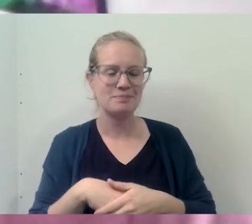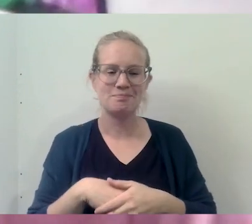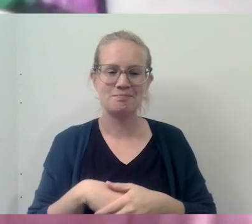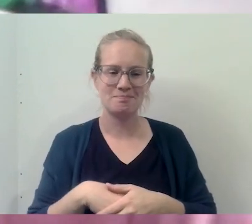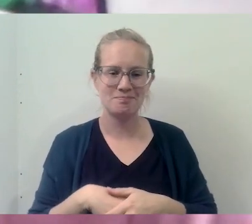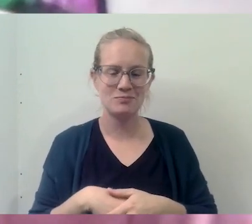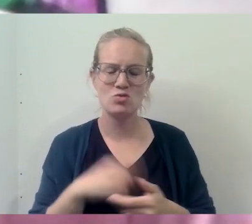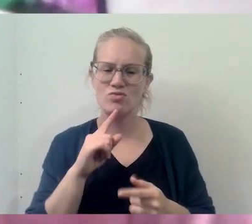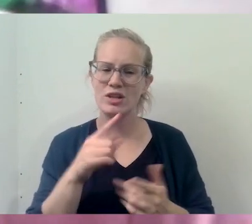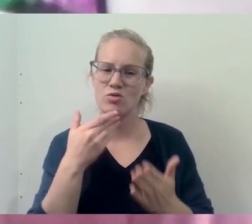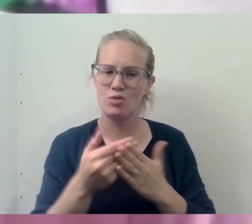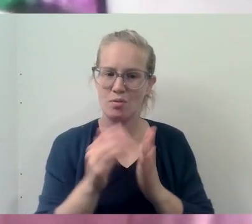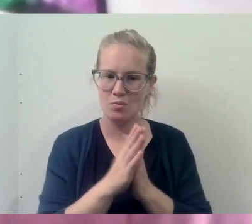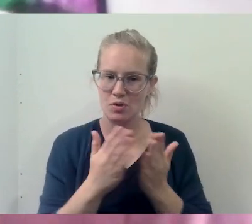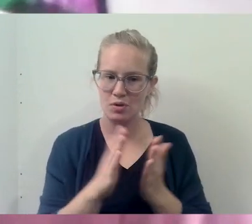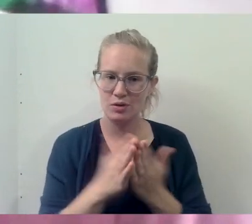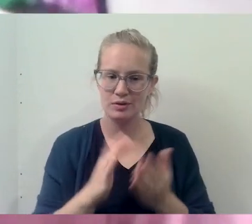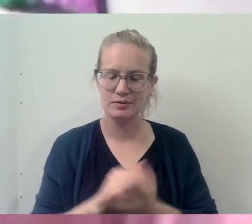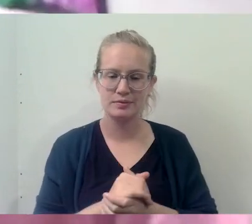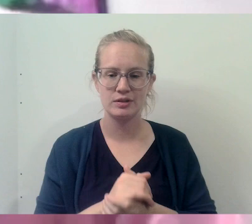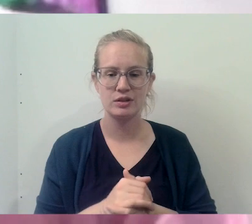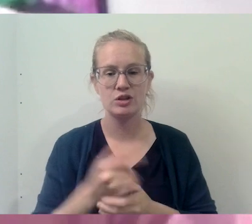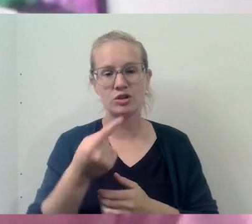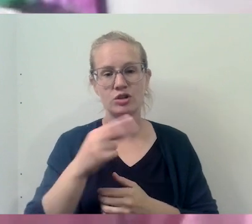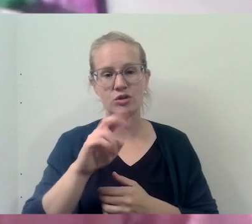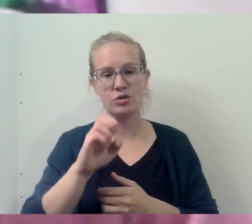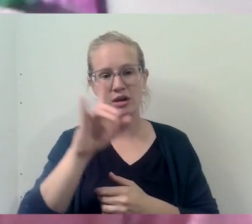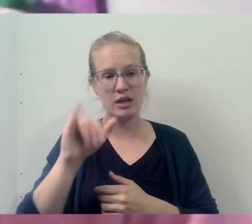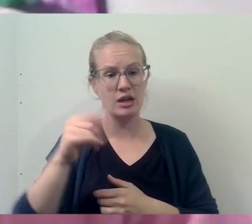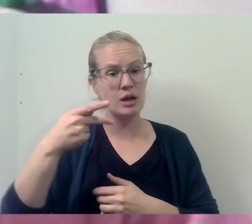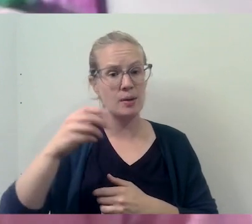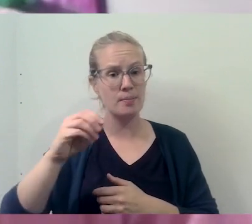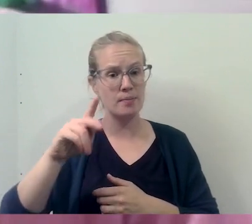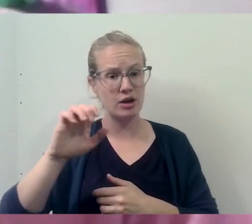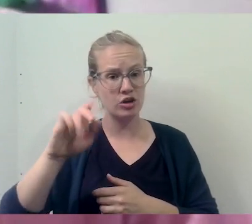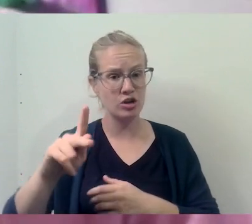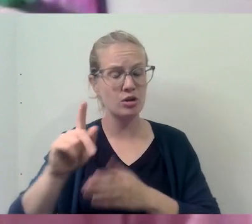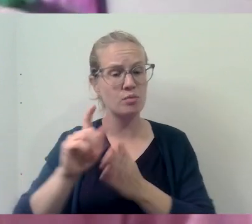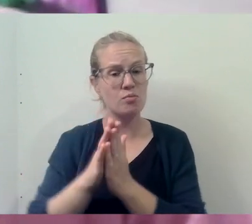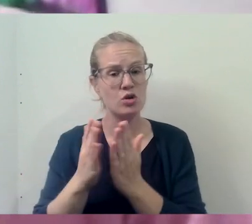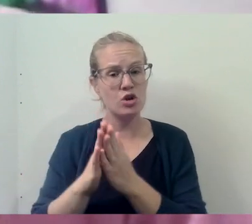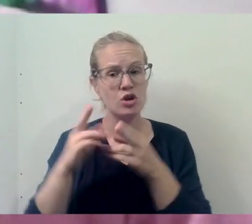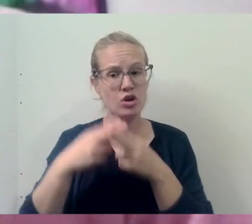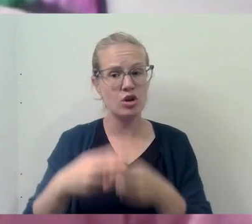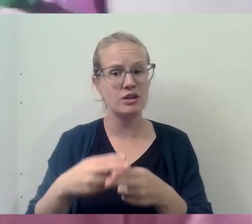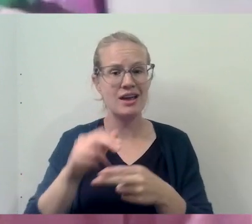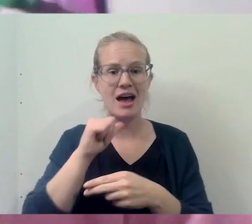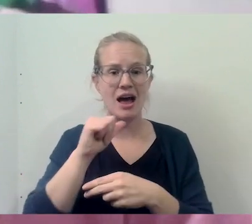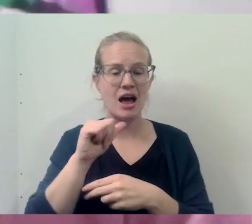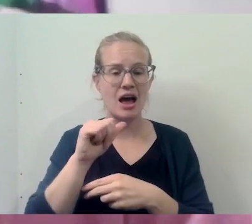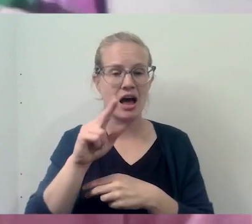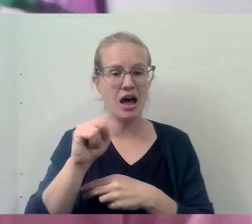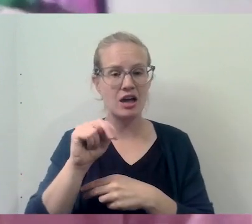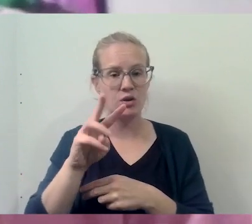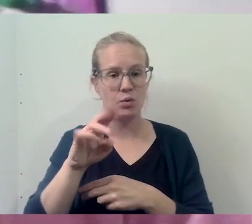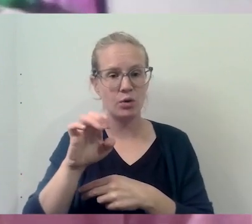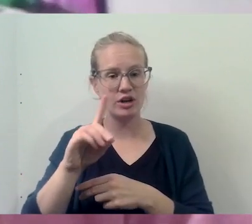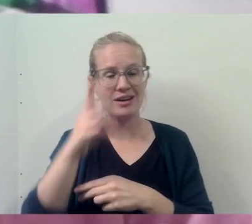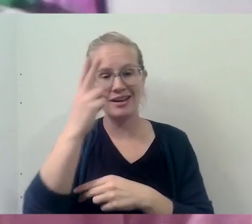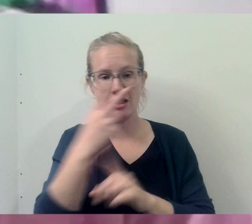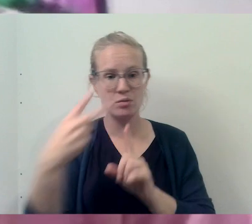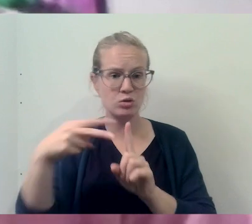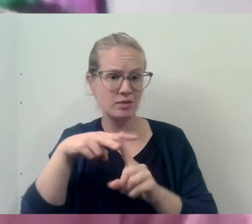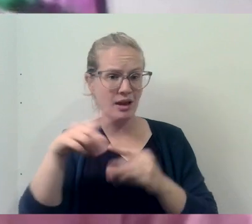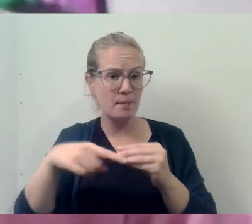Um, really good book. Um, Gregory Popchek has written a book called, uh, Unworried, which is a Catholic perspective